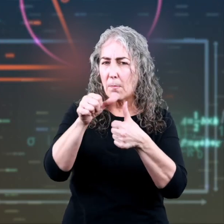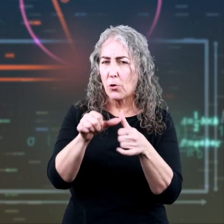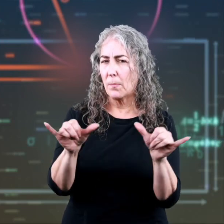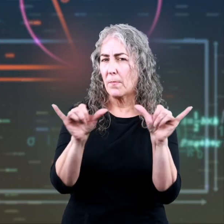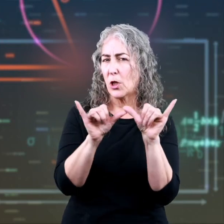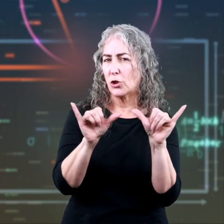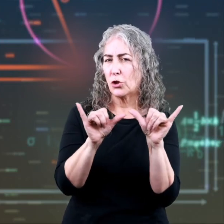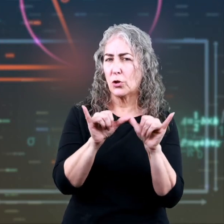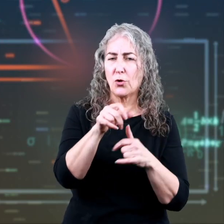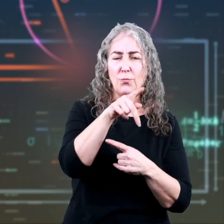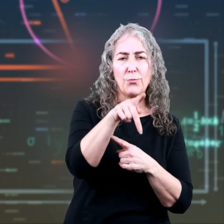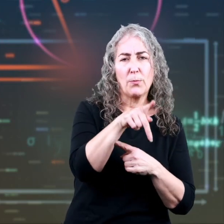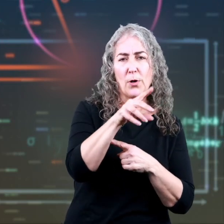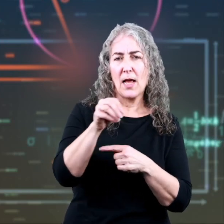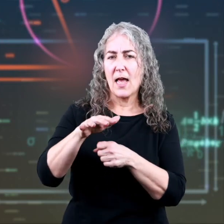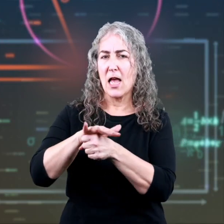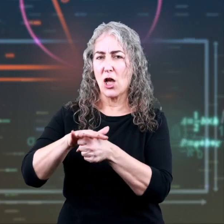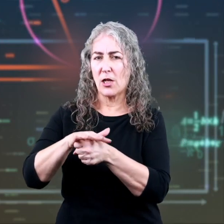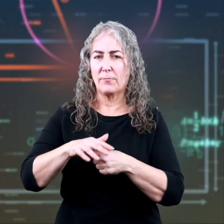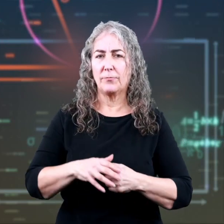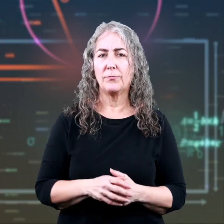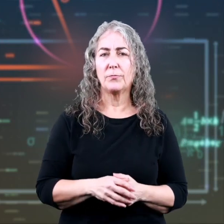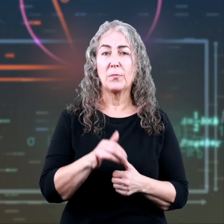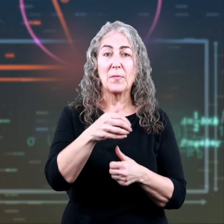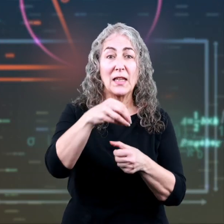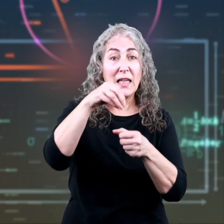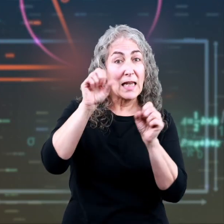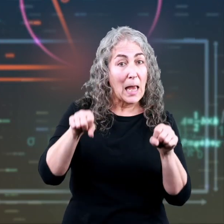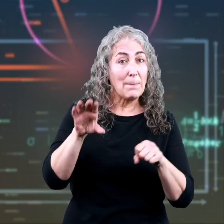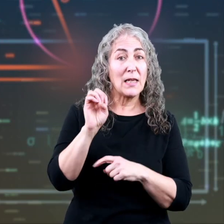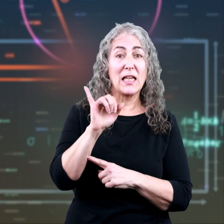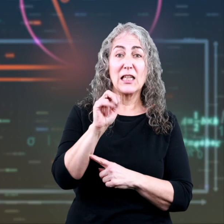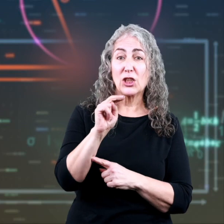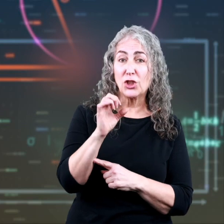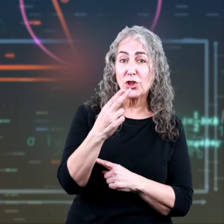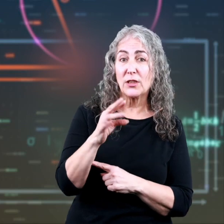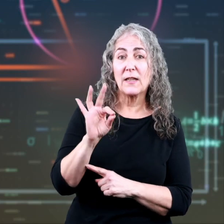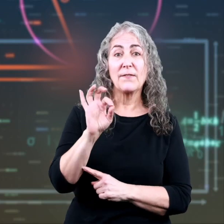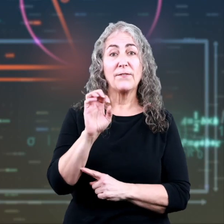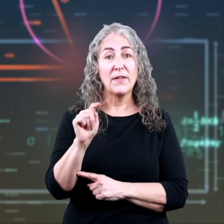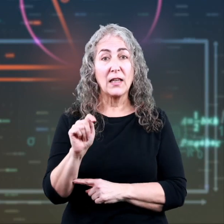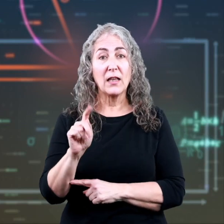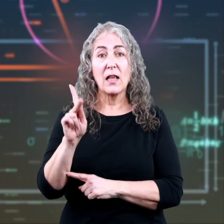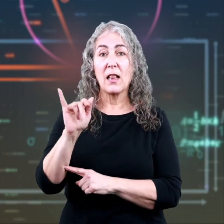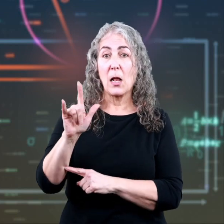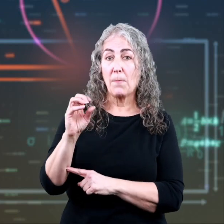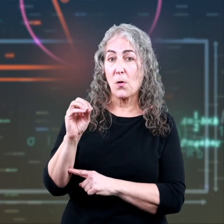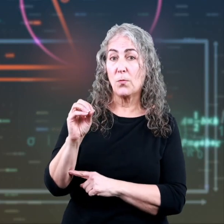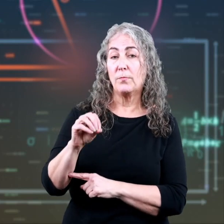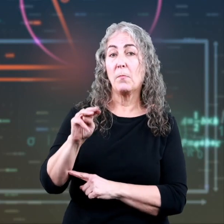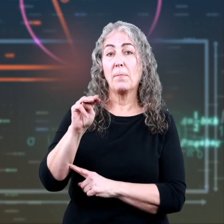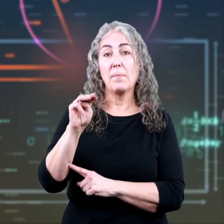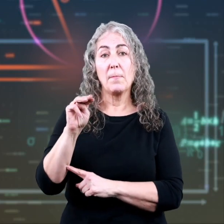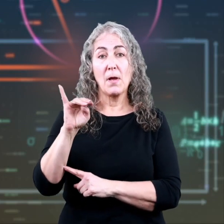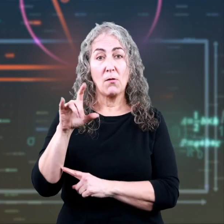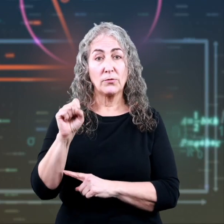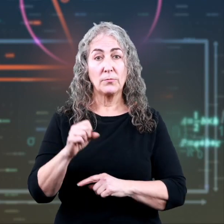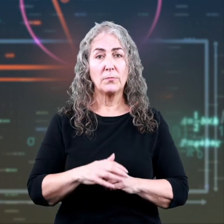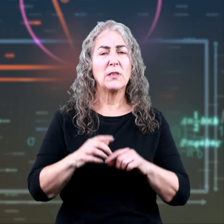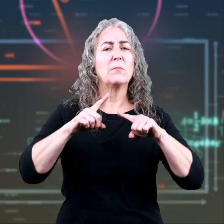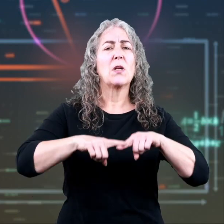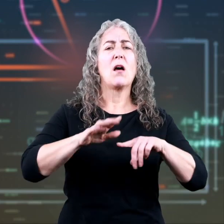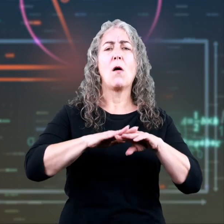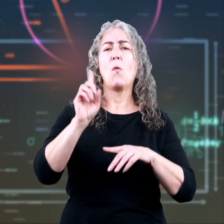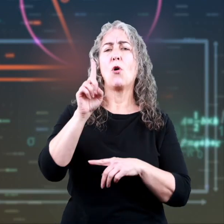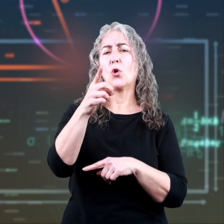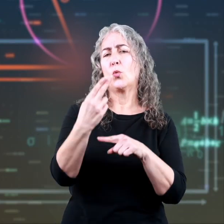remember that the measurements of perimeter and area can be in inches, feet, kilometers, or miles depending on